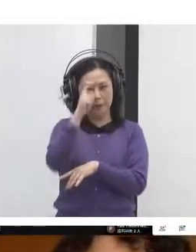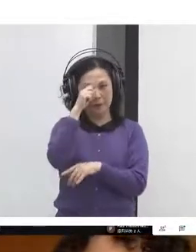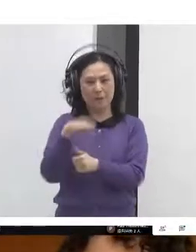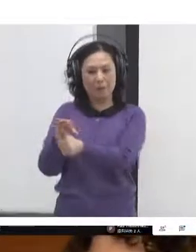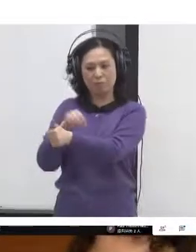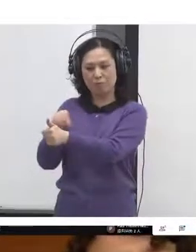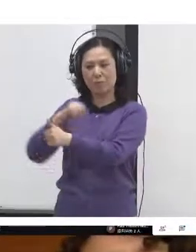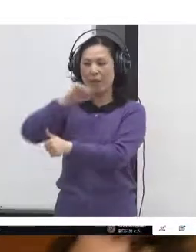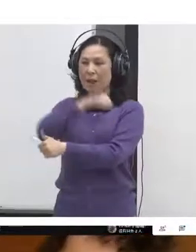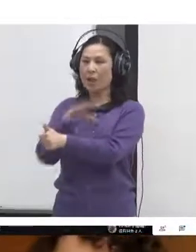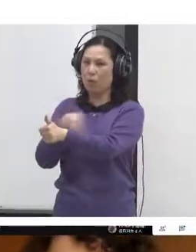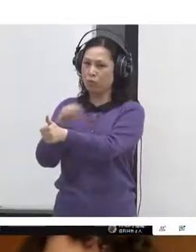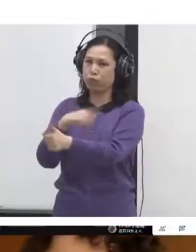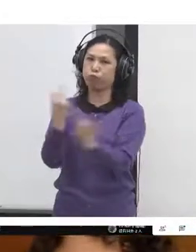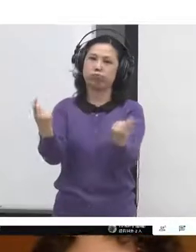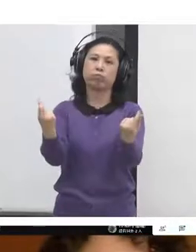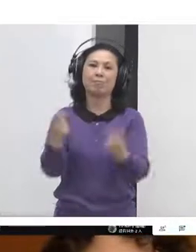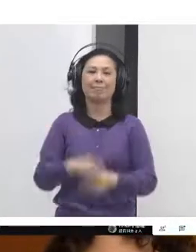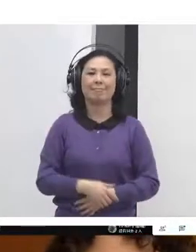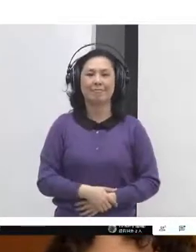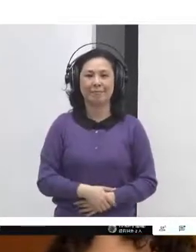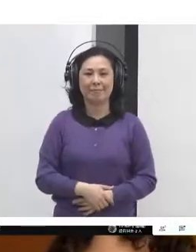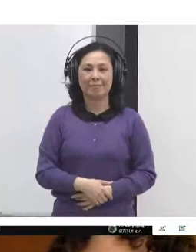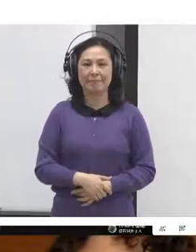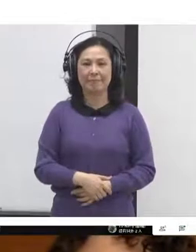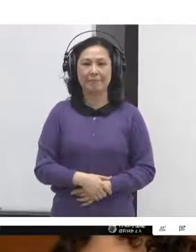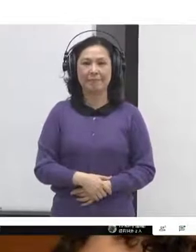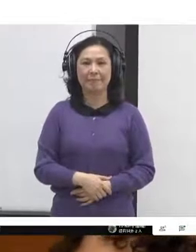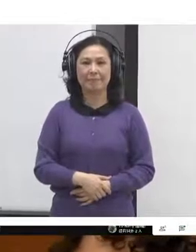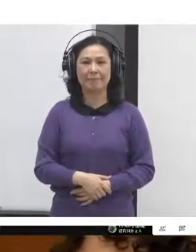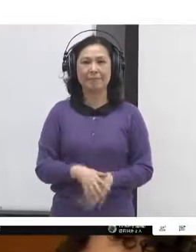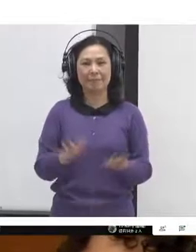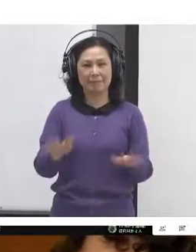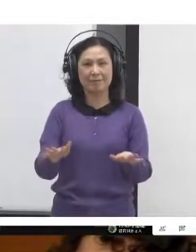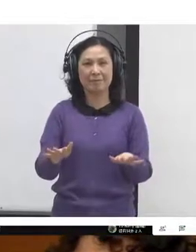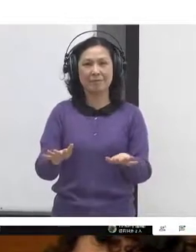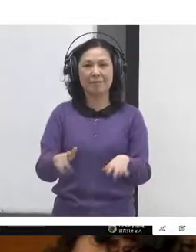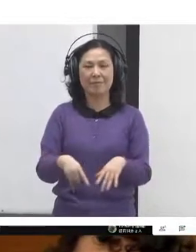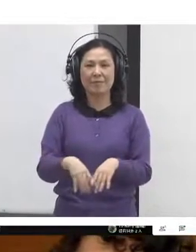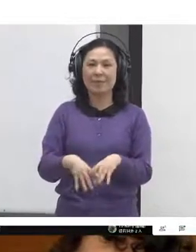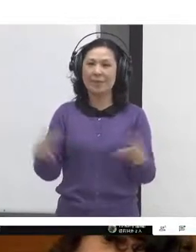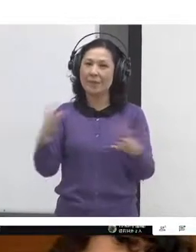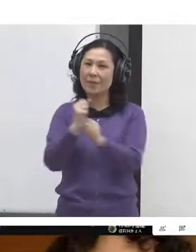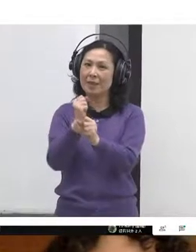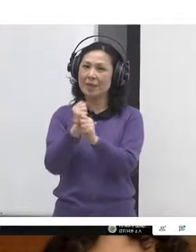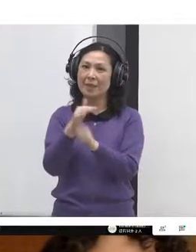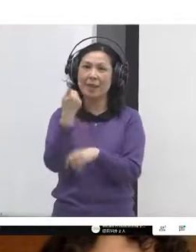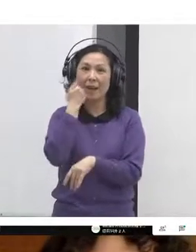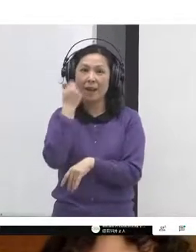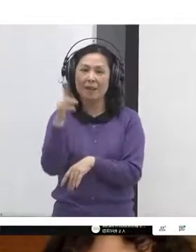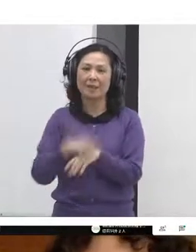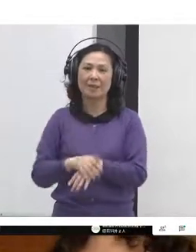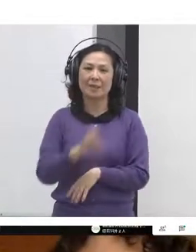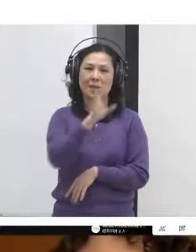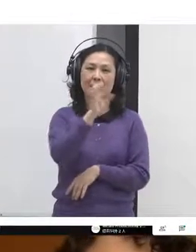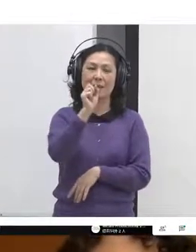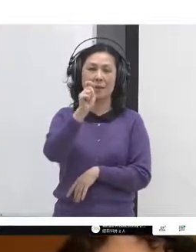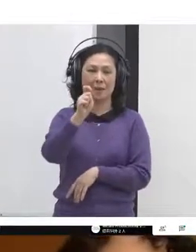And so some of the people involved were CS, Pat Kahn, Darshana, Narayanan, Alex Young.